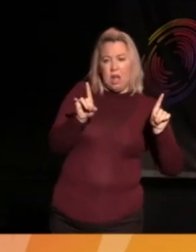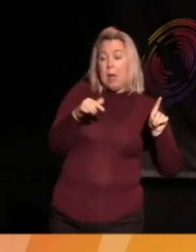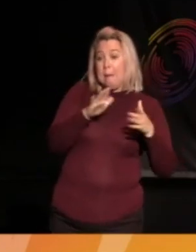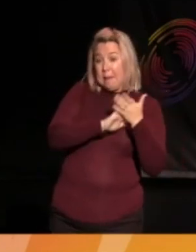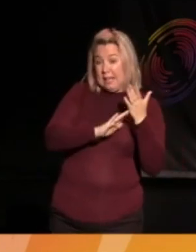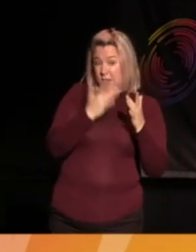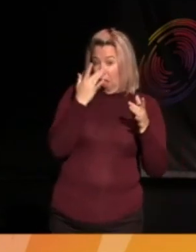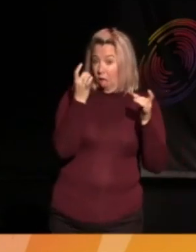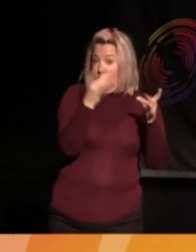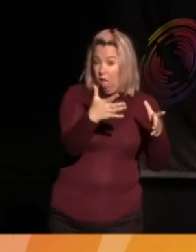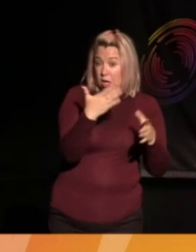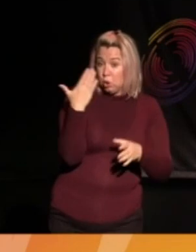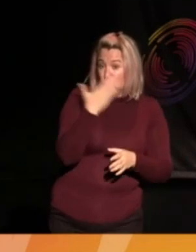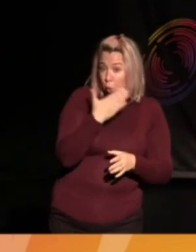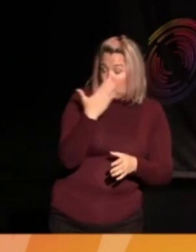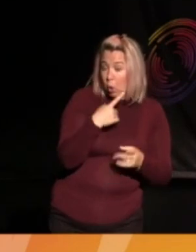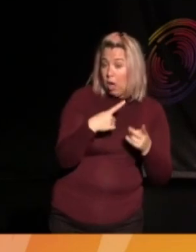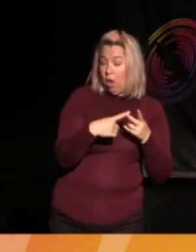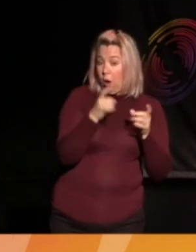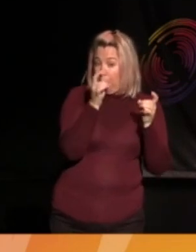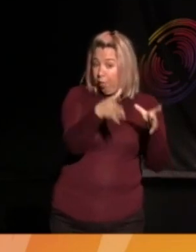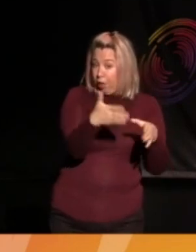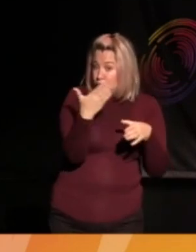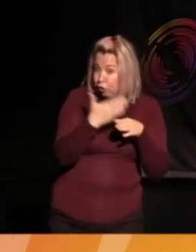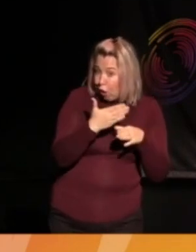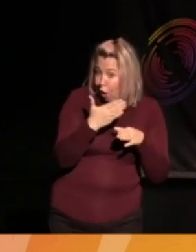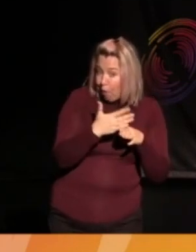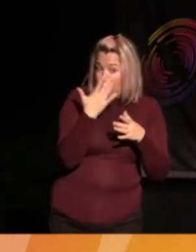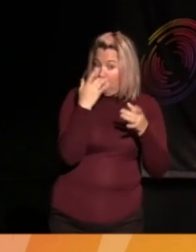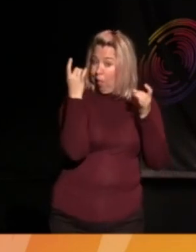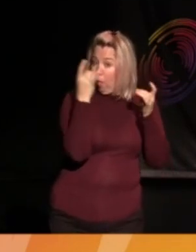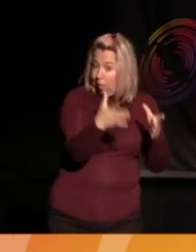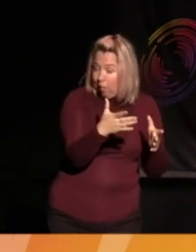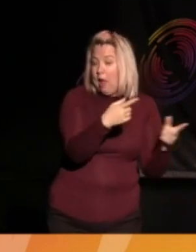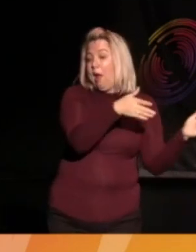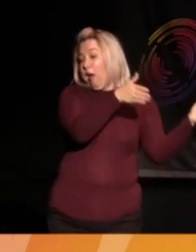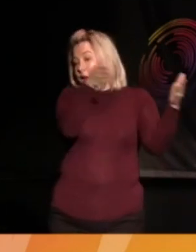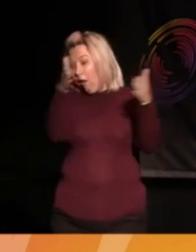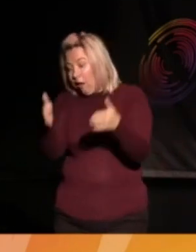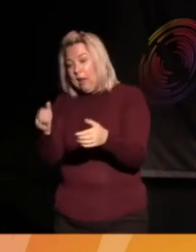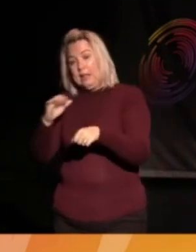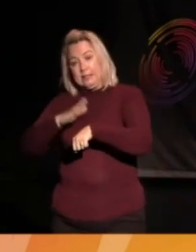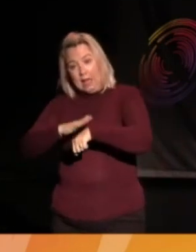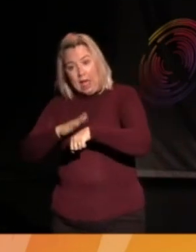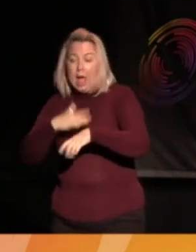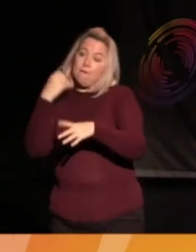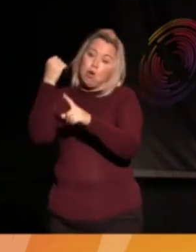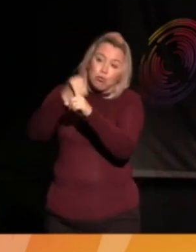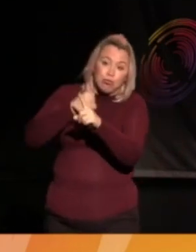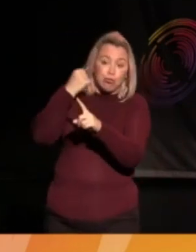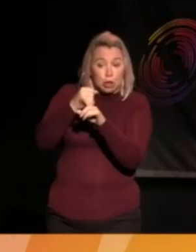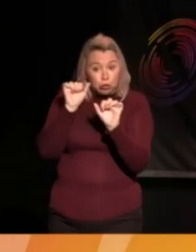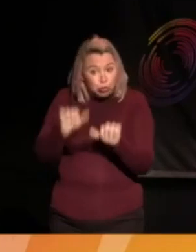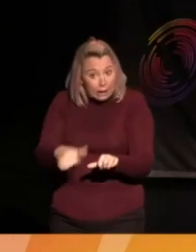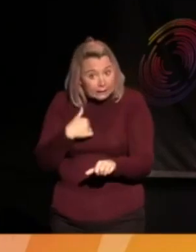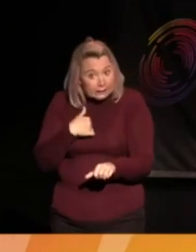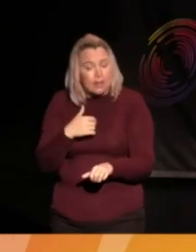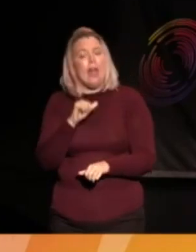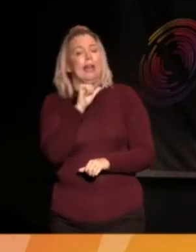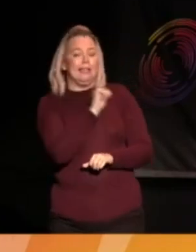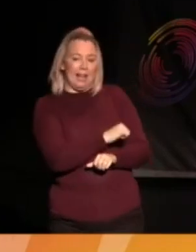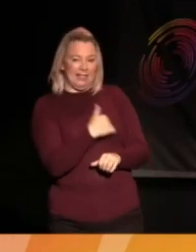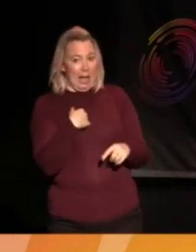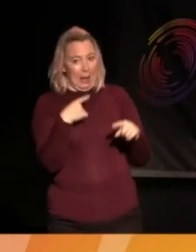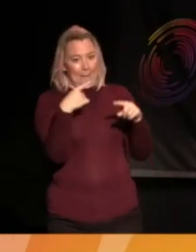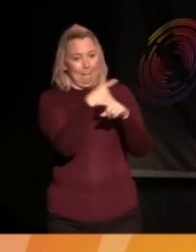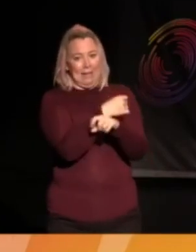education or their jobs. Yes. And they put their time into this space instead. Yes, precisely. So I'm going to be